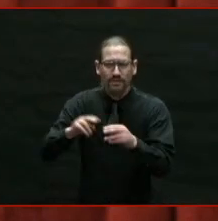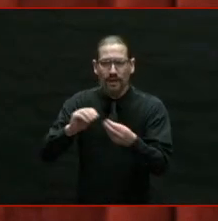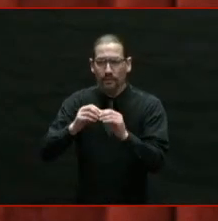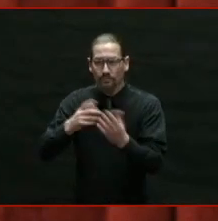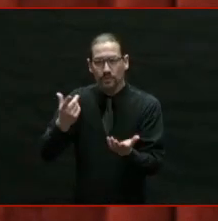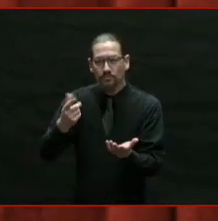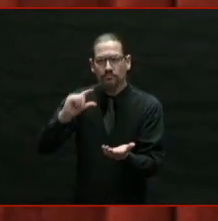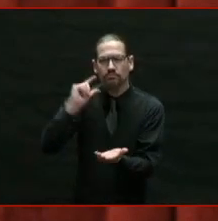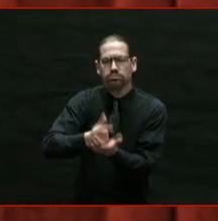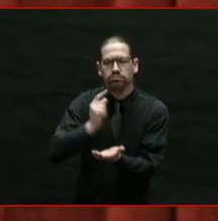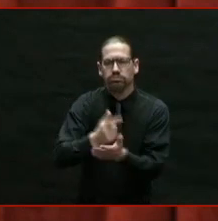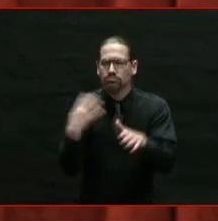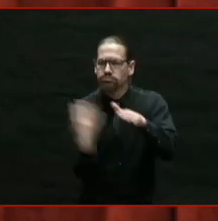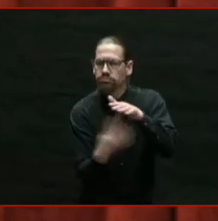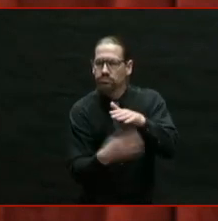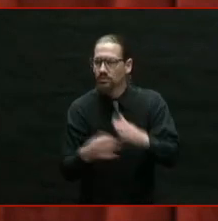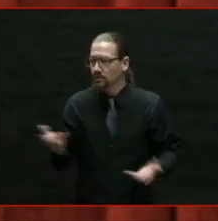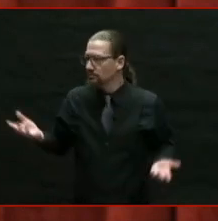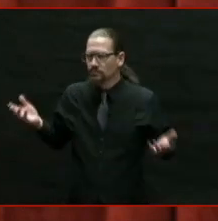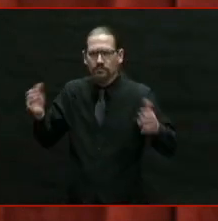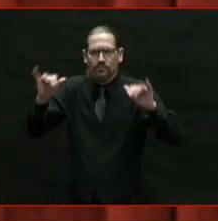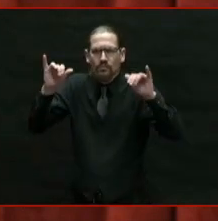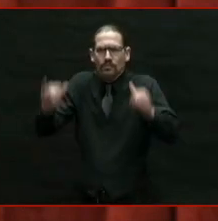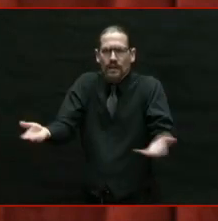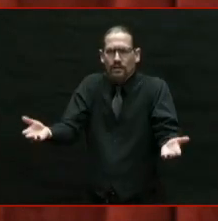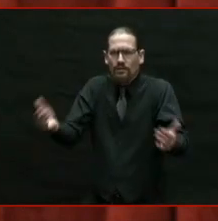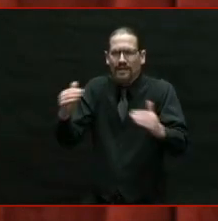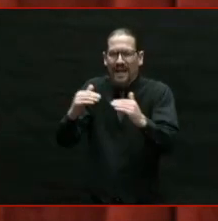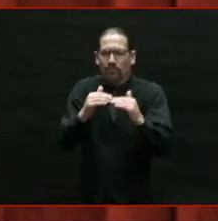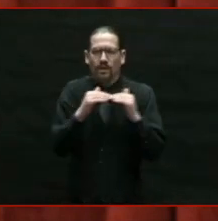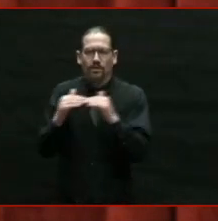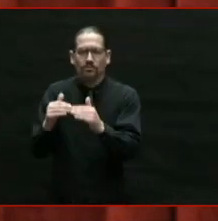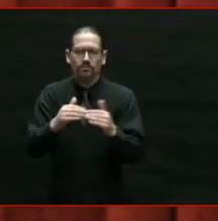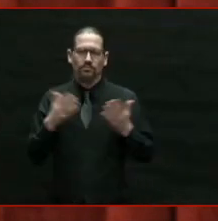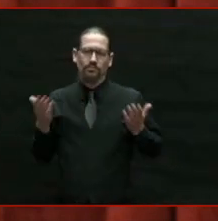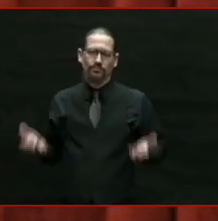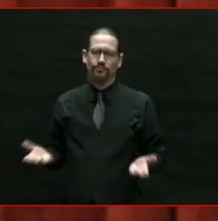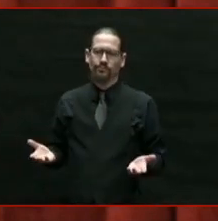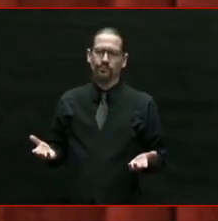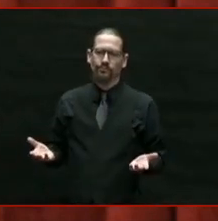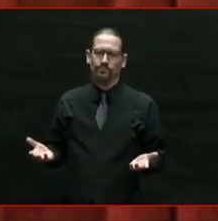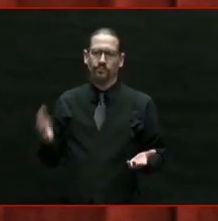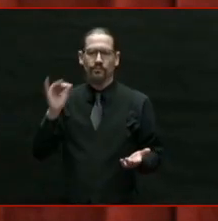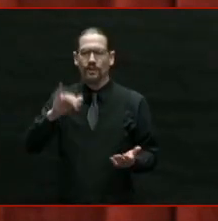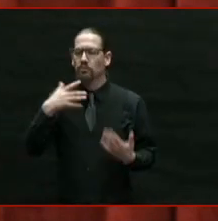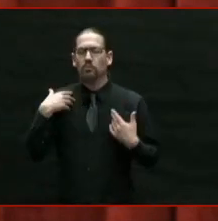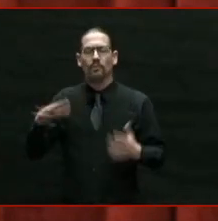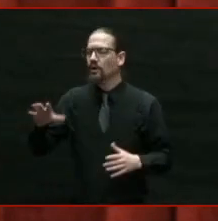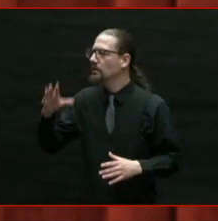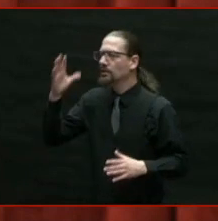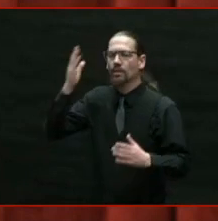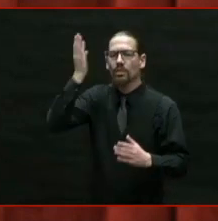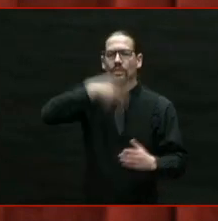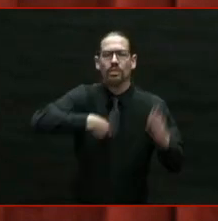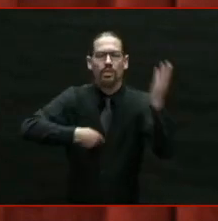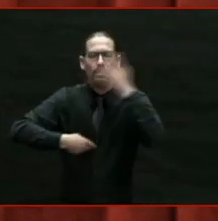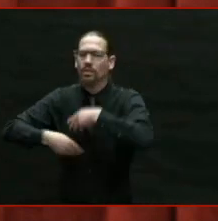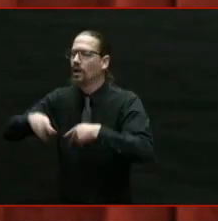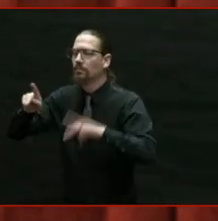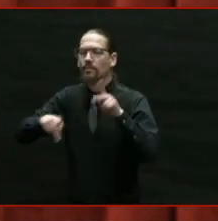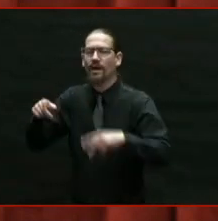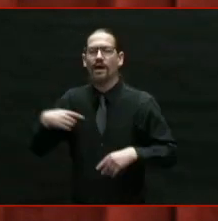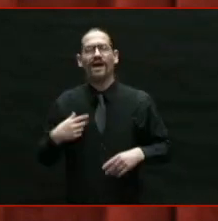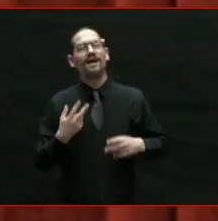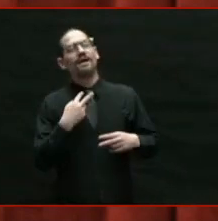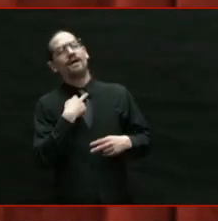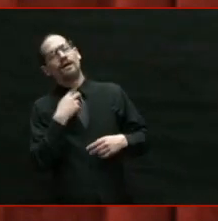that is based on equity and that doesn't leave people behind. To make sure that everyone can have the